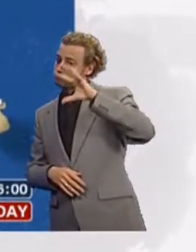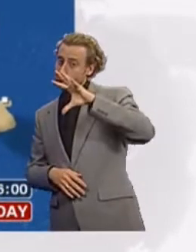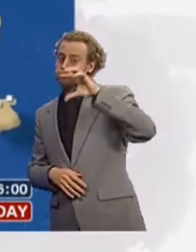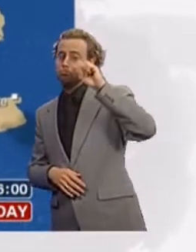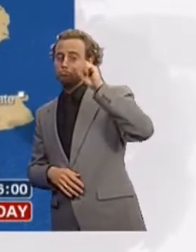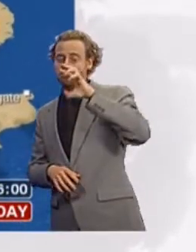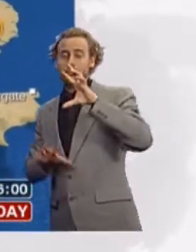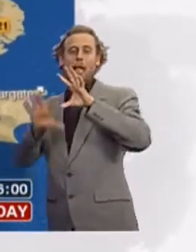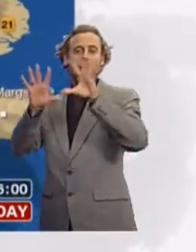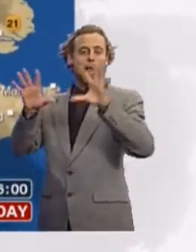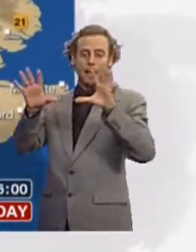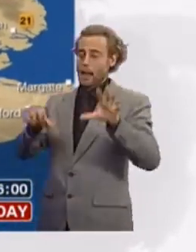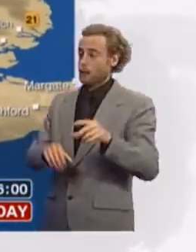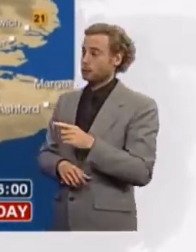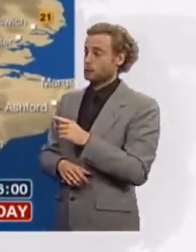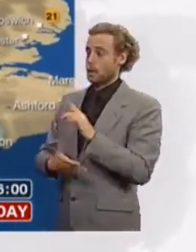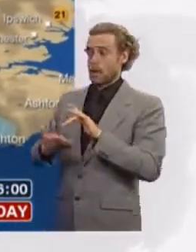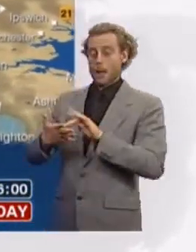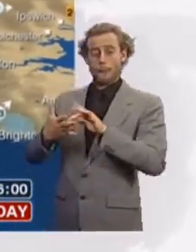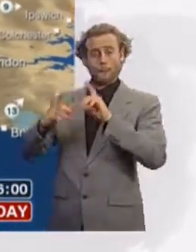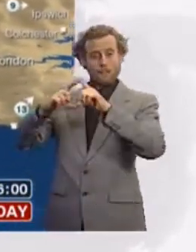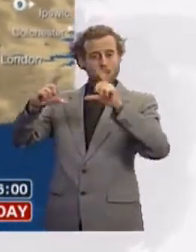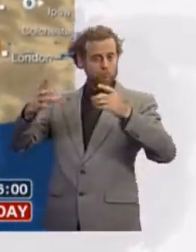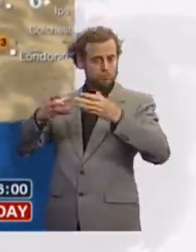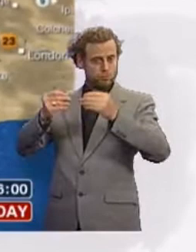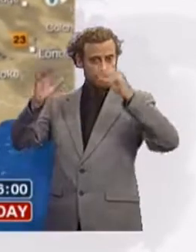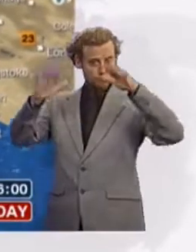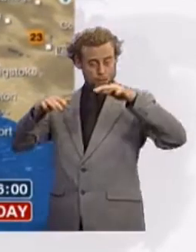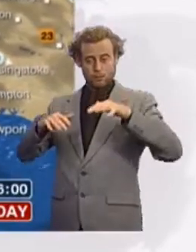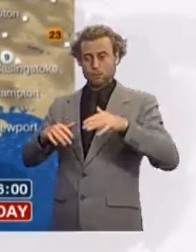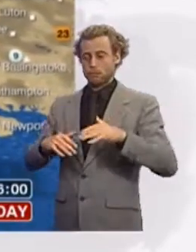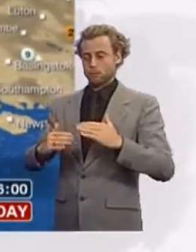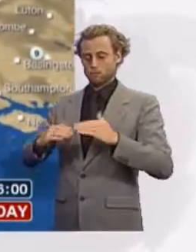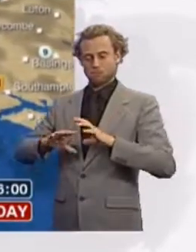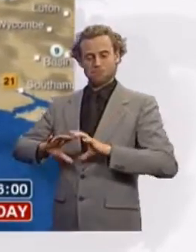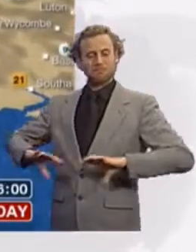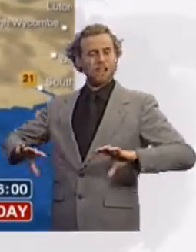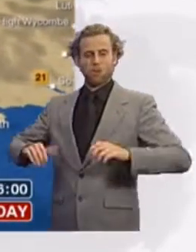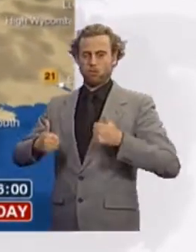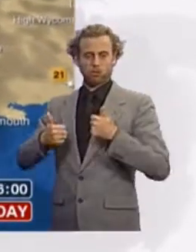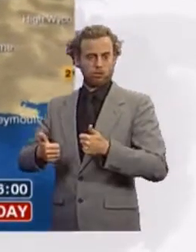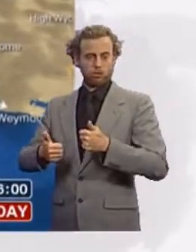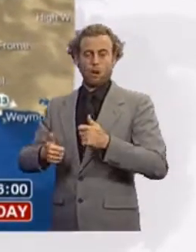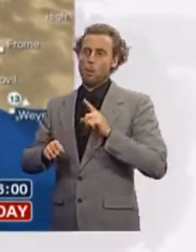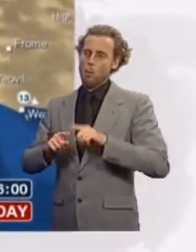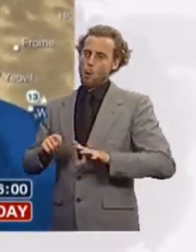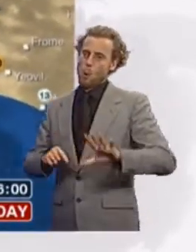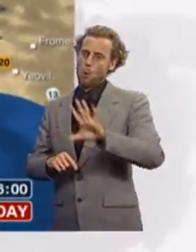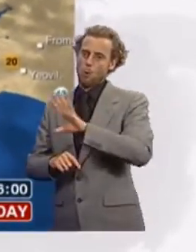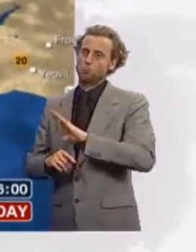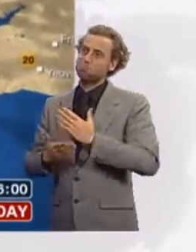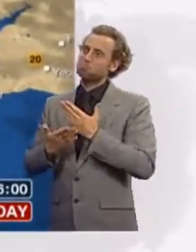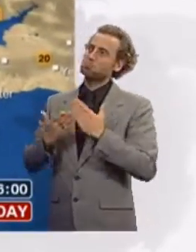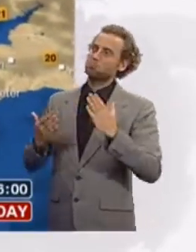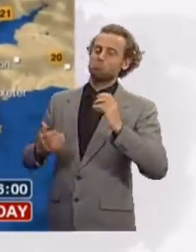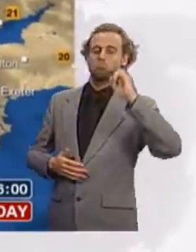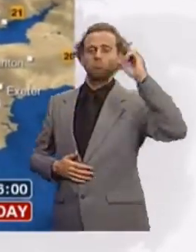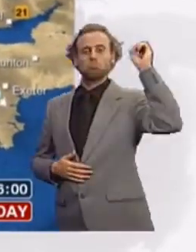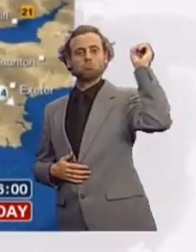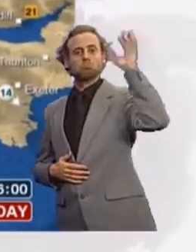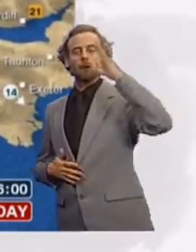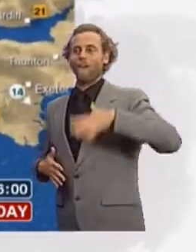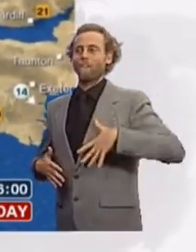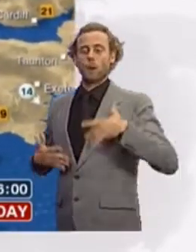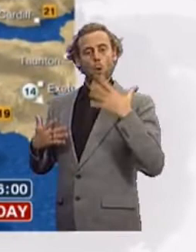one or two showers into the Midlands by this stage, much of southern England, except for one or two isolated showers, will be dry. And with the sunshine out, it will feel